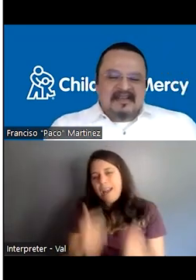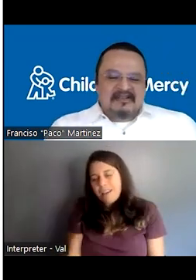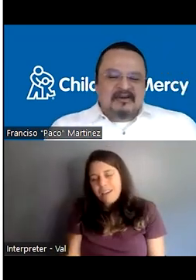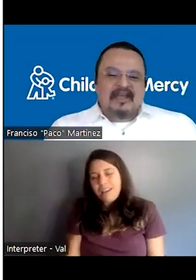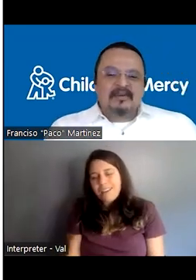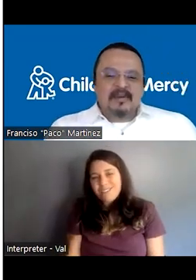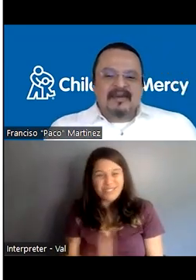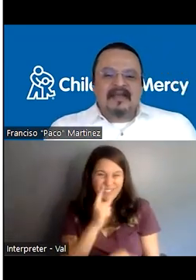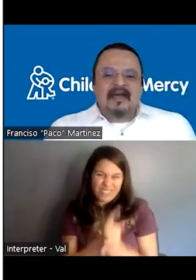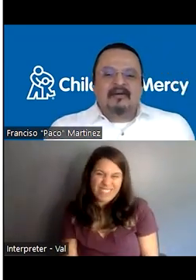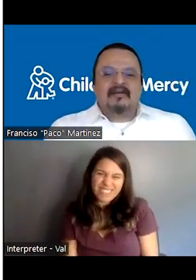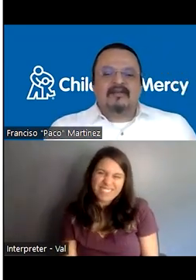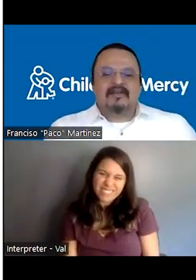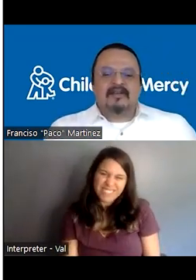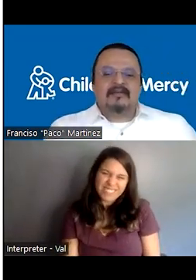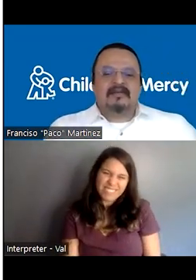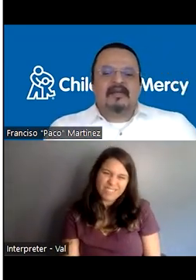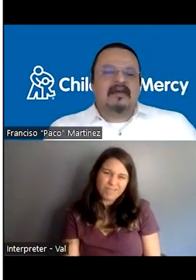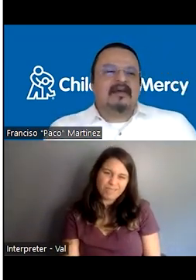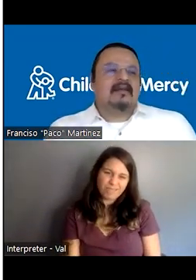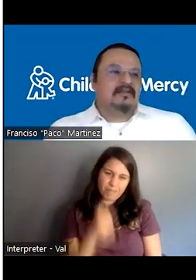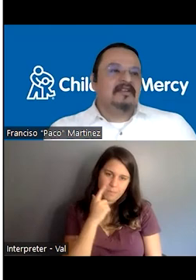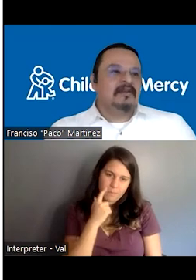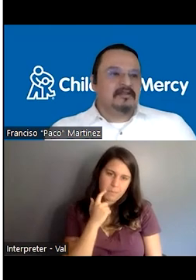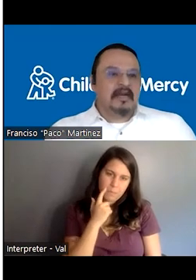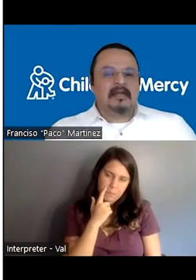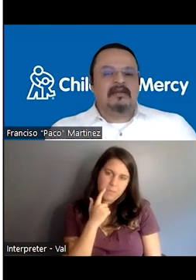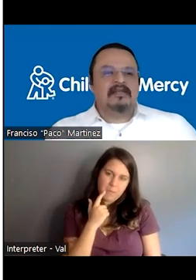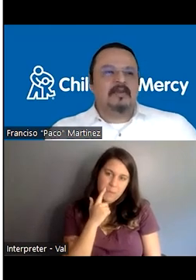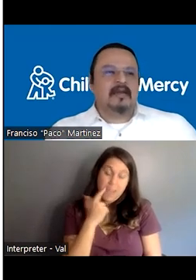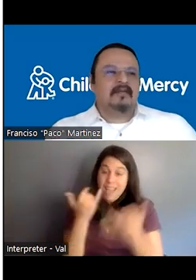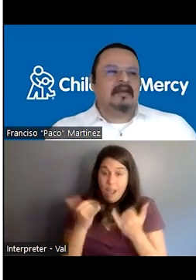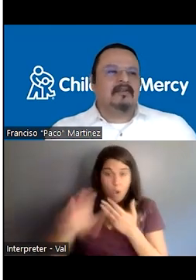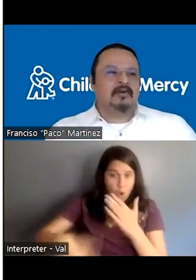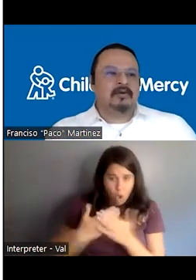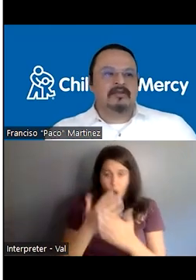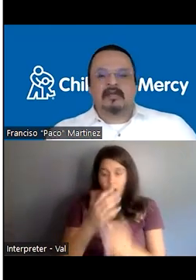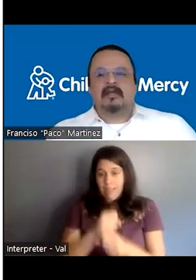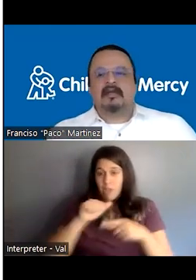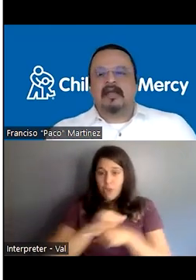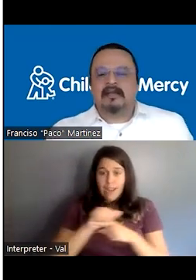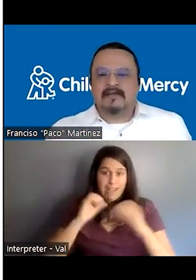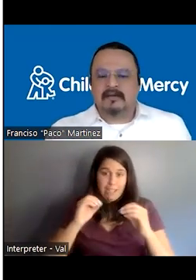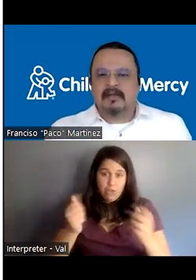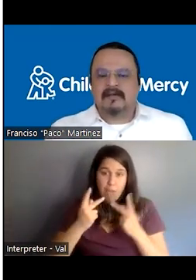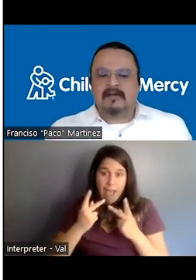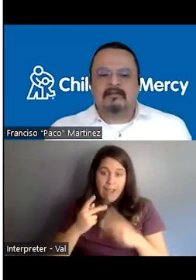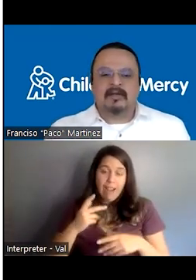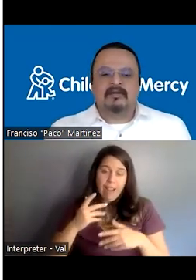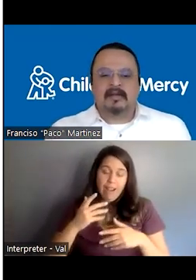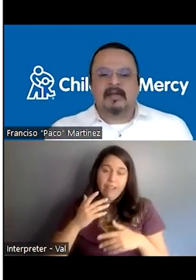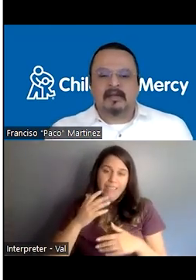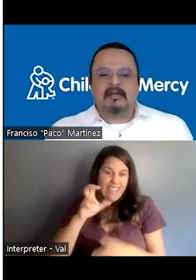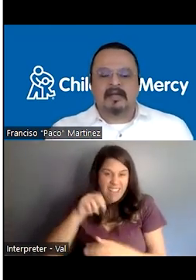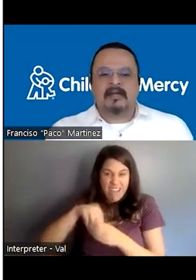Yeah. So everybody now is receiving, uh, is receiving training in teach back even in schools, uh, at least here in Kansas City.